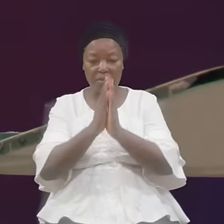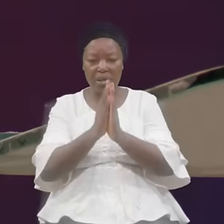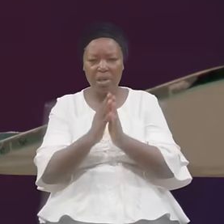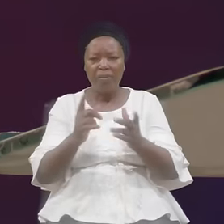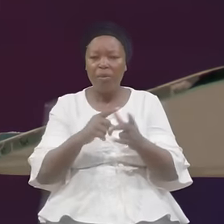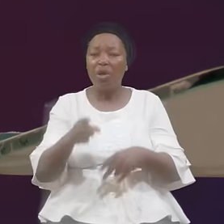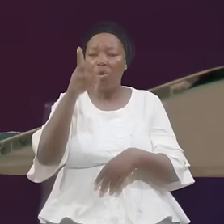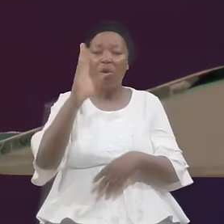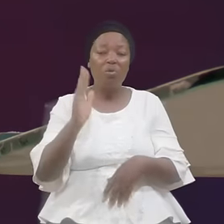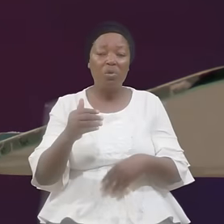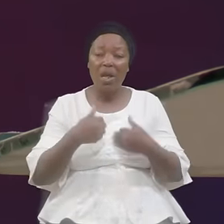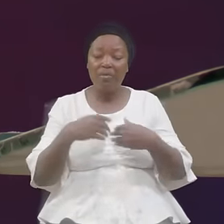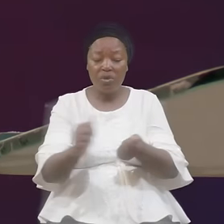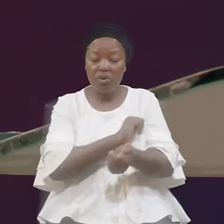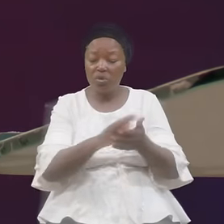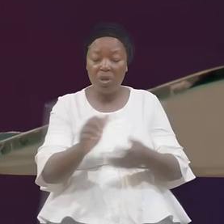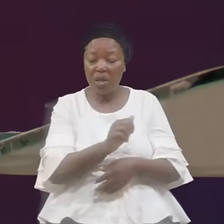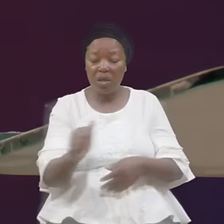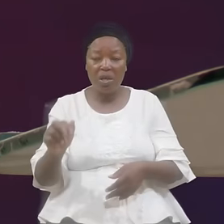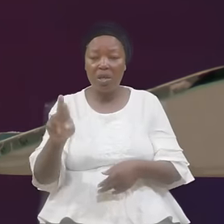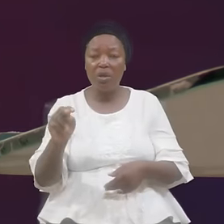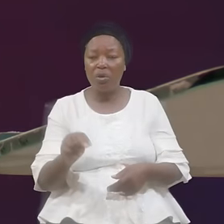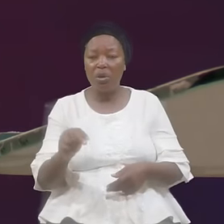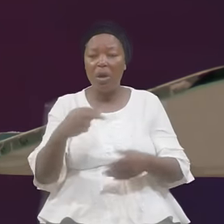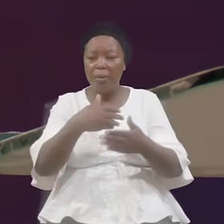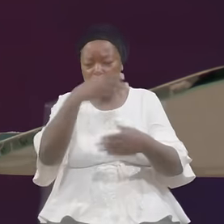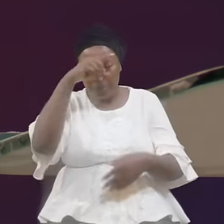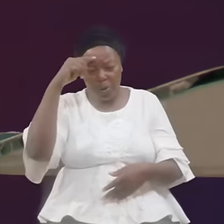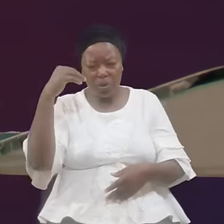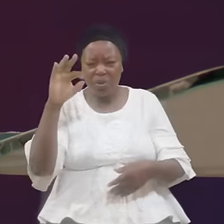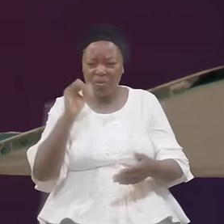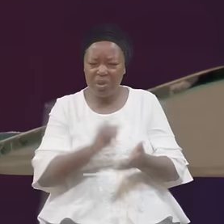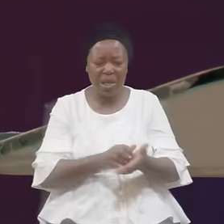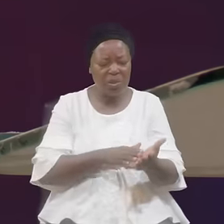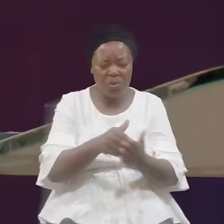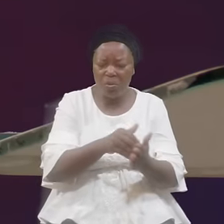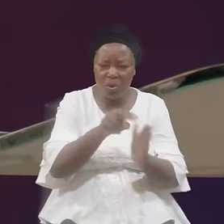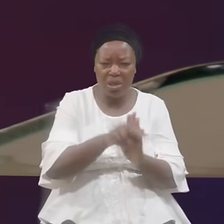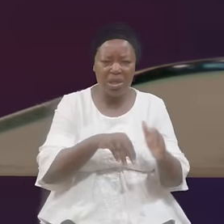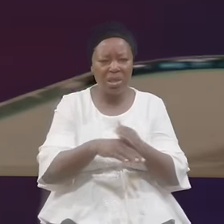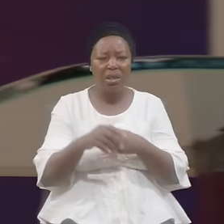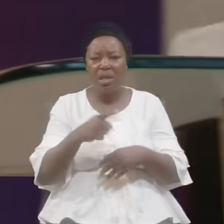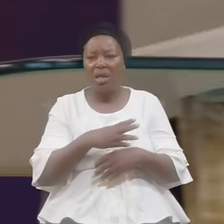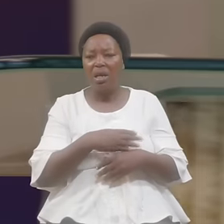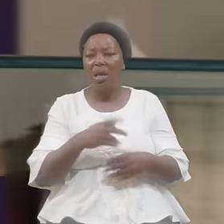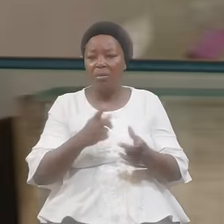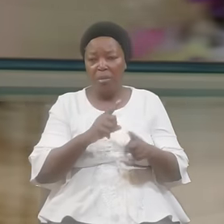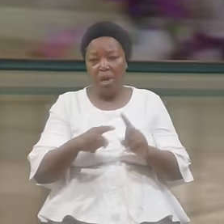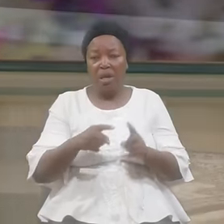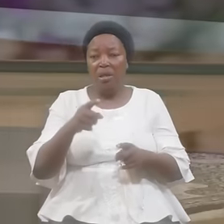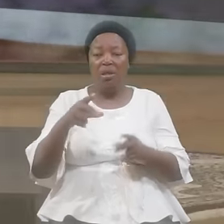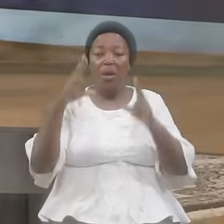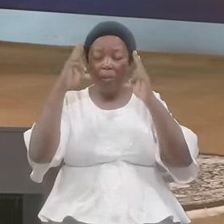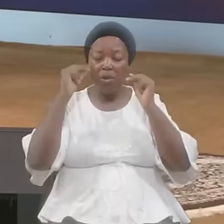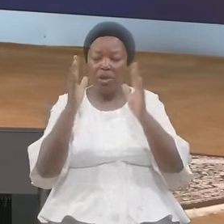Destroyed Aaron Because Of That Cowardice But Moses Prayed For